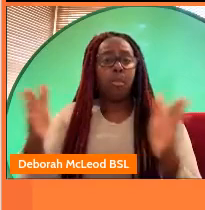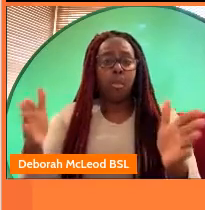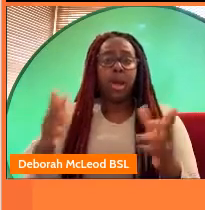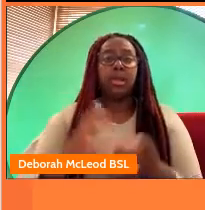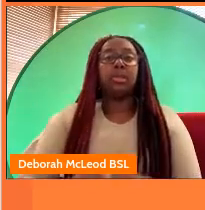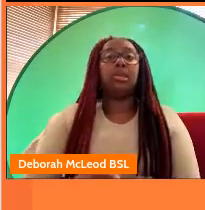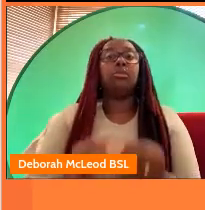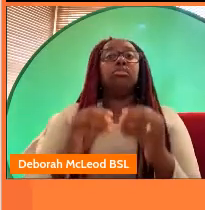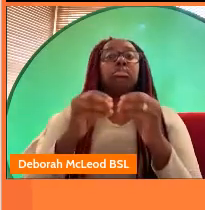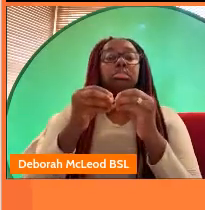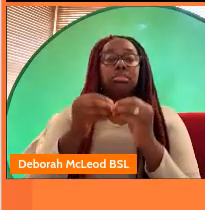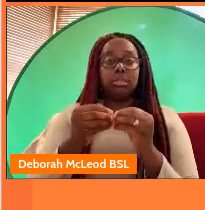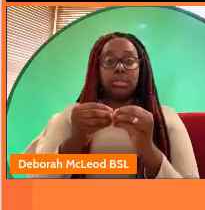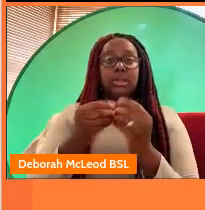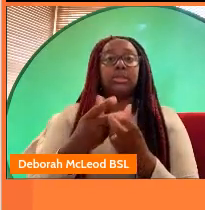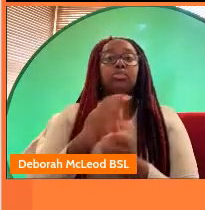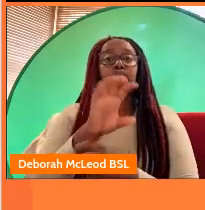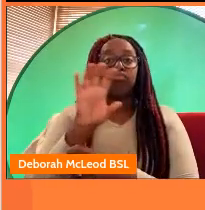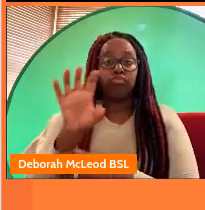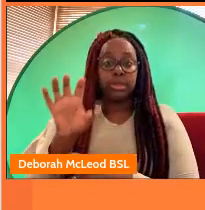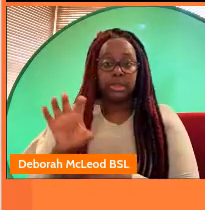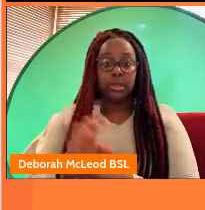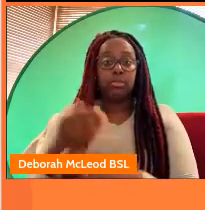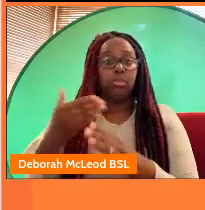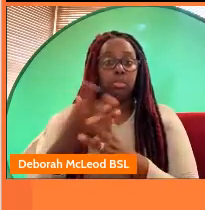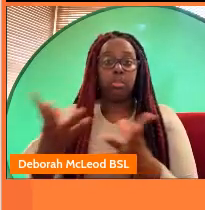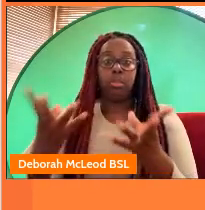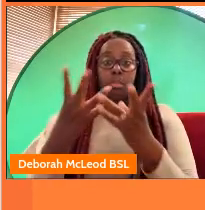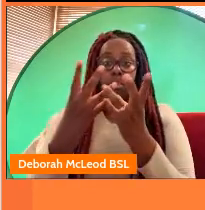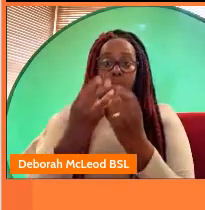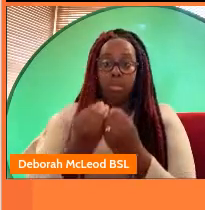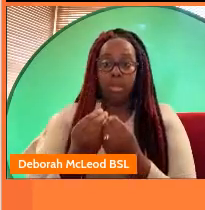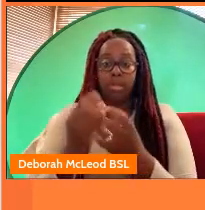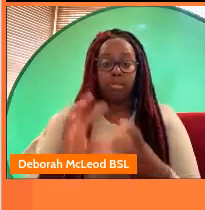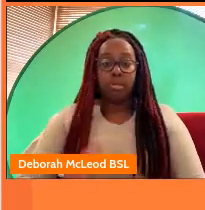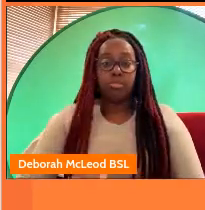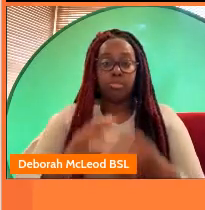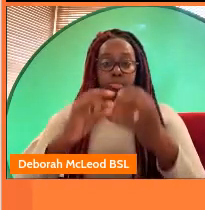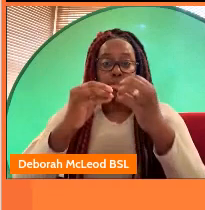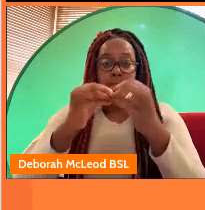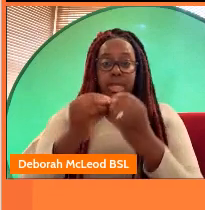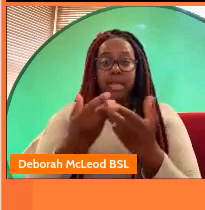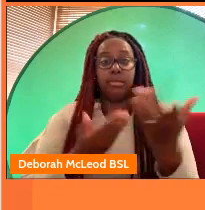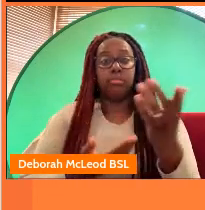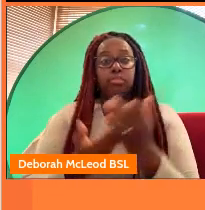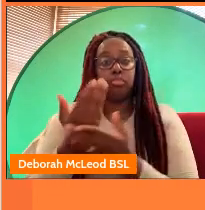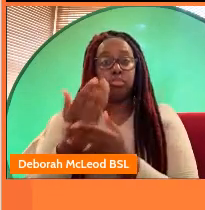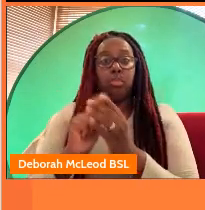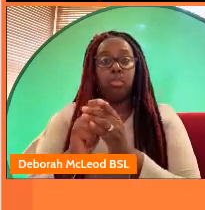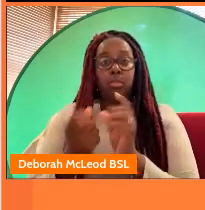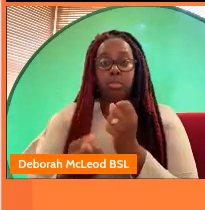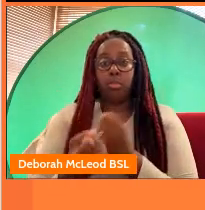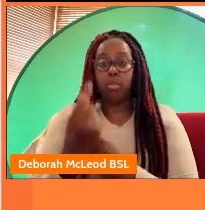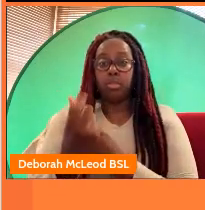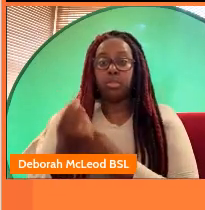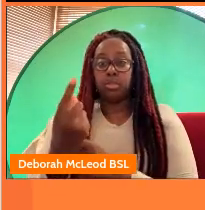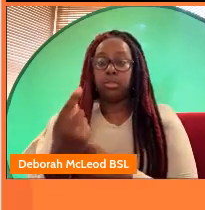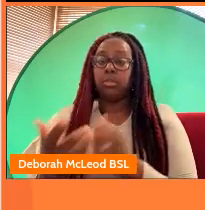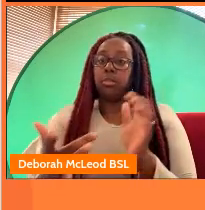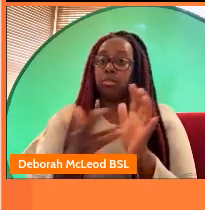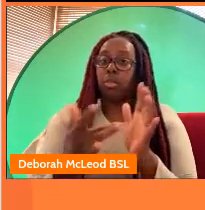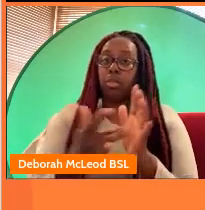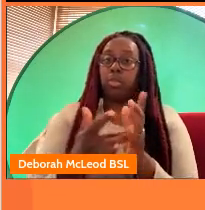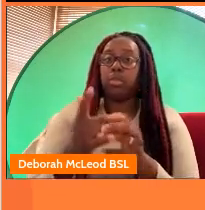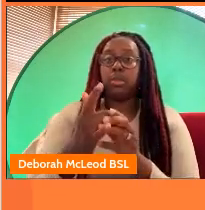a whole across the region and us working together to turbo charge those creative industries and offer new opportunities it's really important that we have the